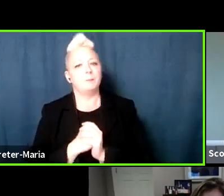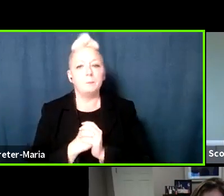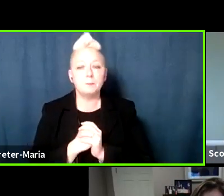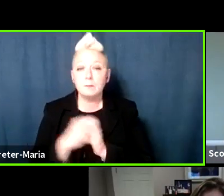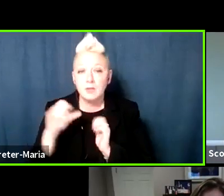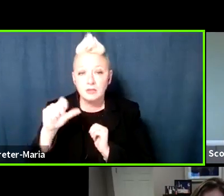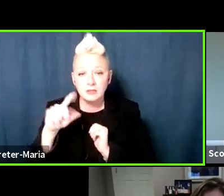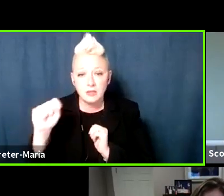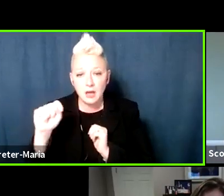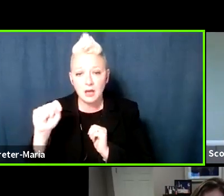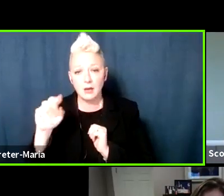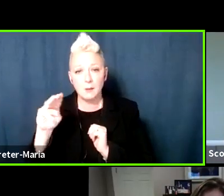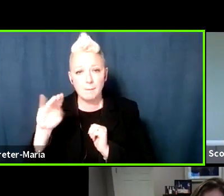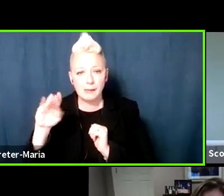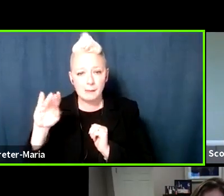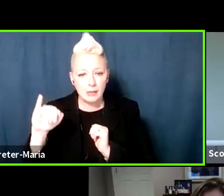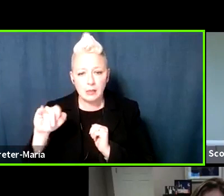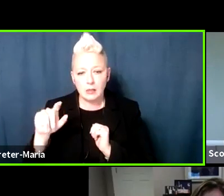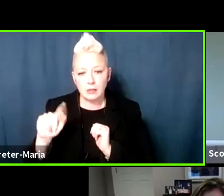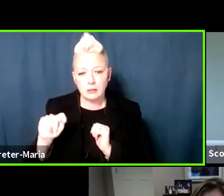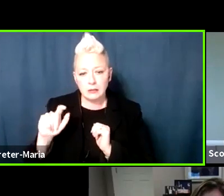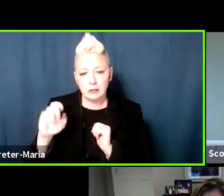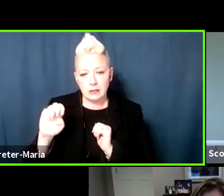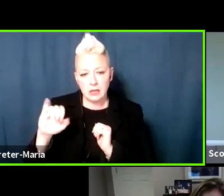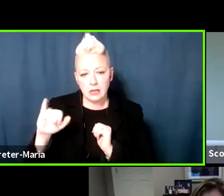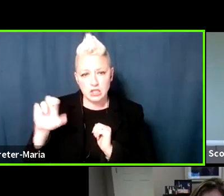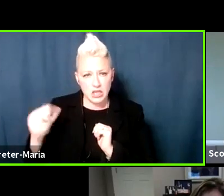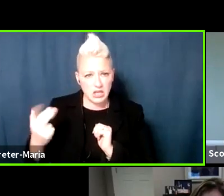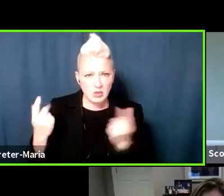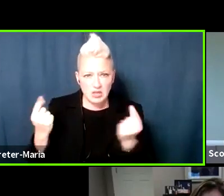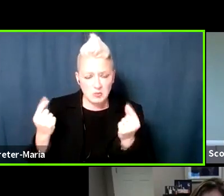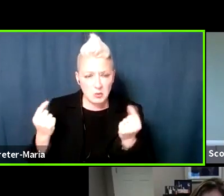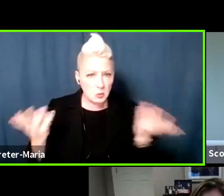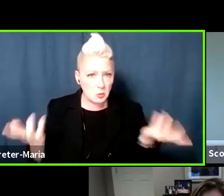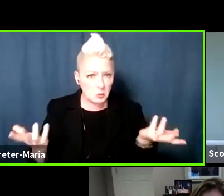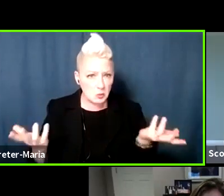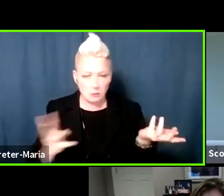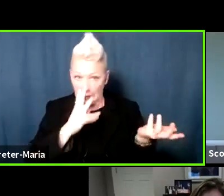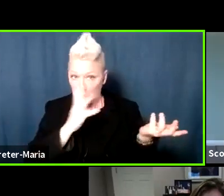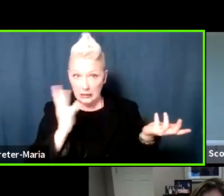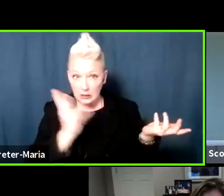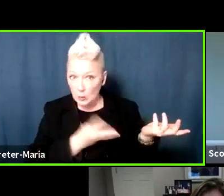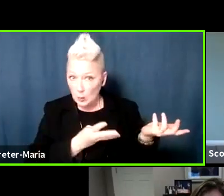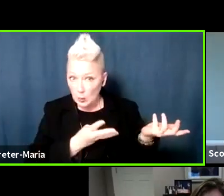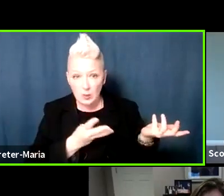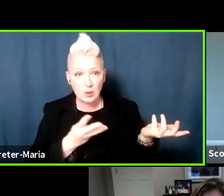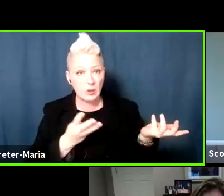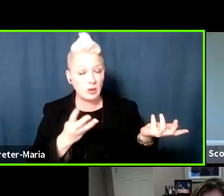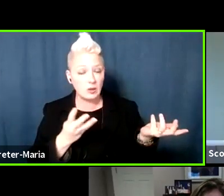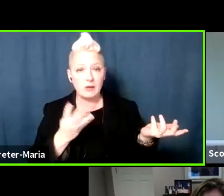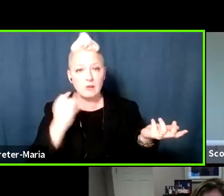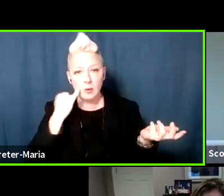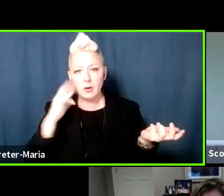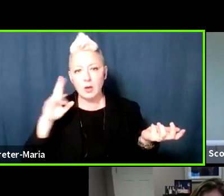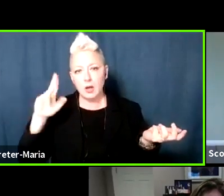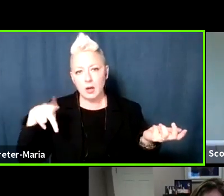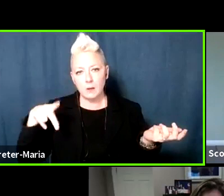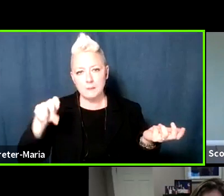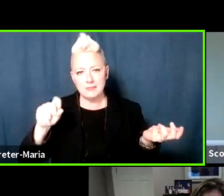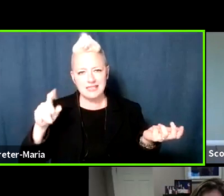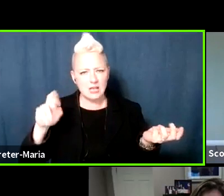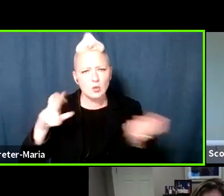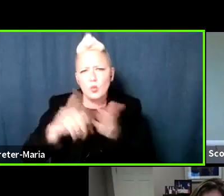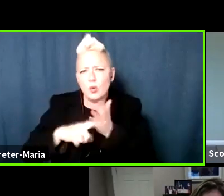and Tejas too, what do you recommend? Should you just ignore it when you say to be an upstander? Should you, what should you do?